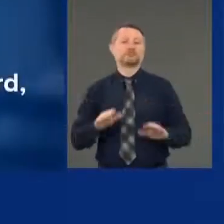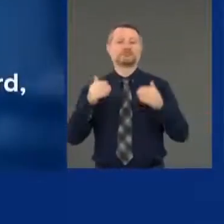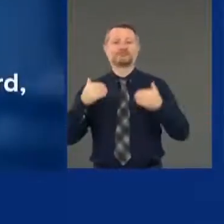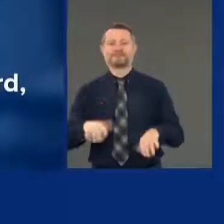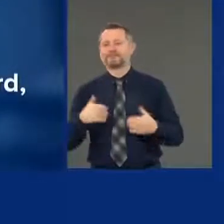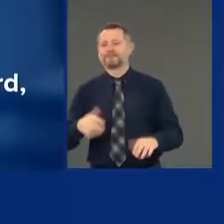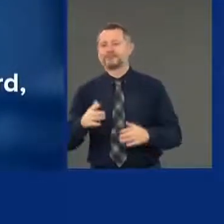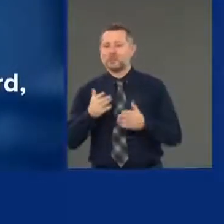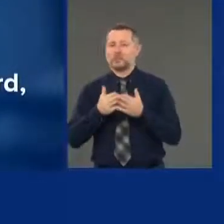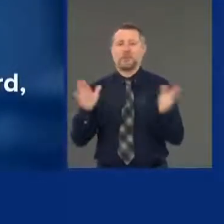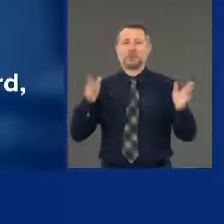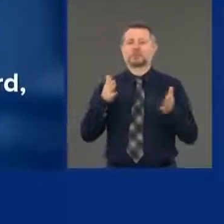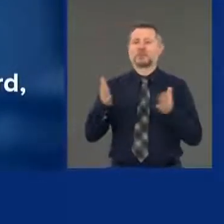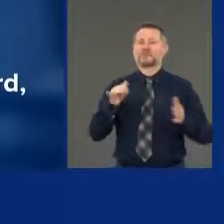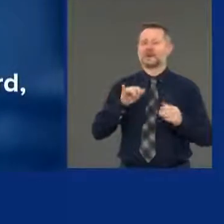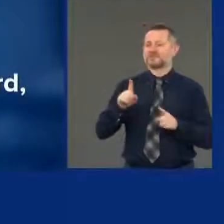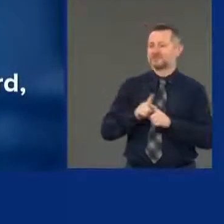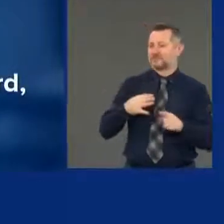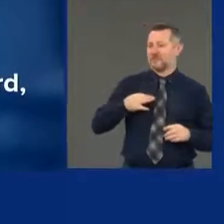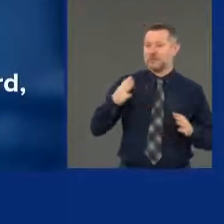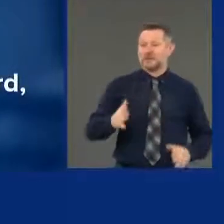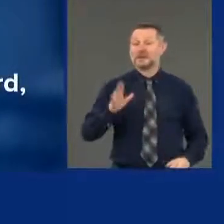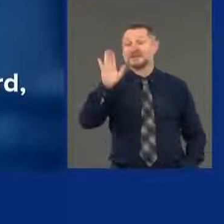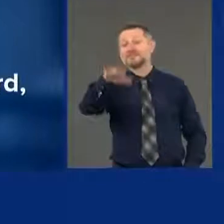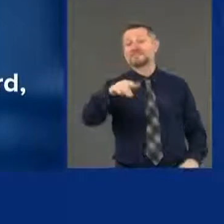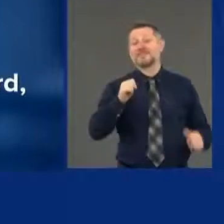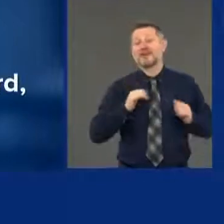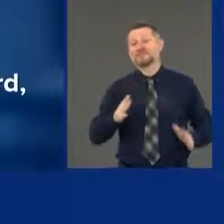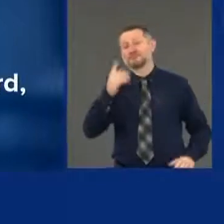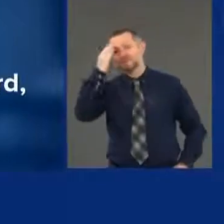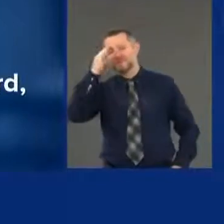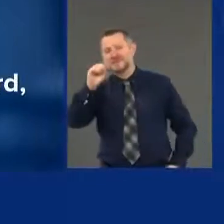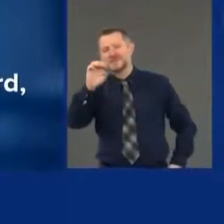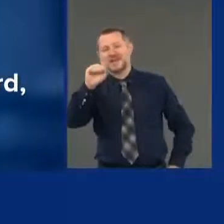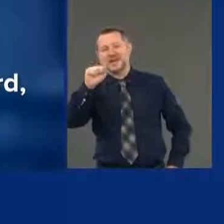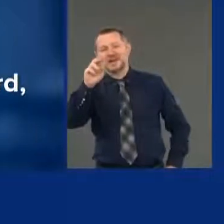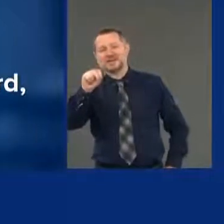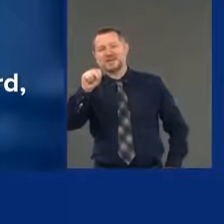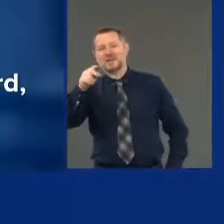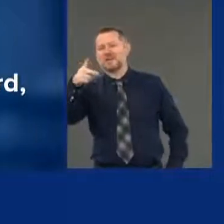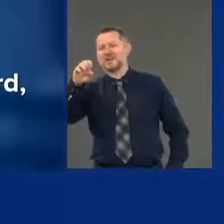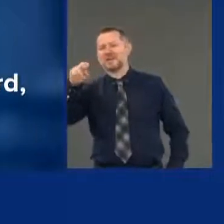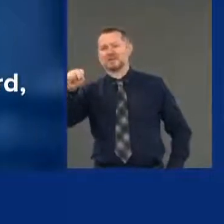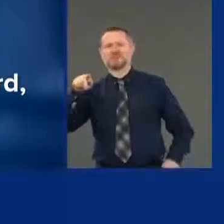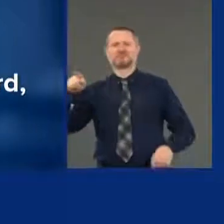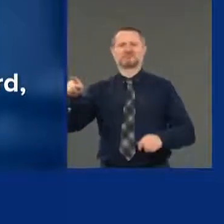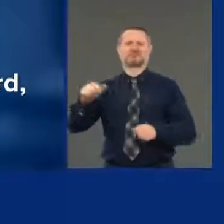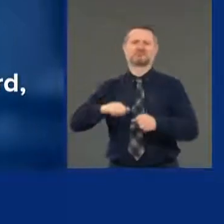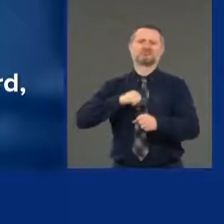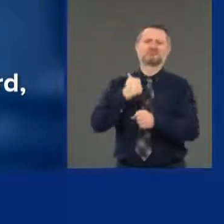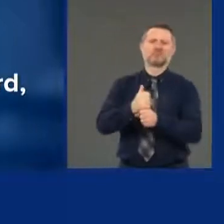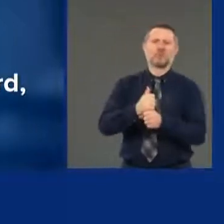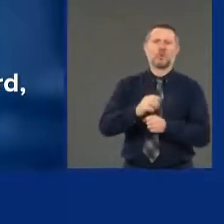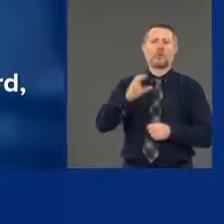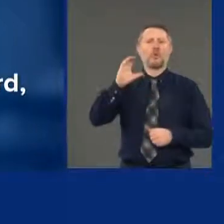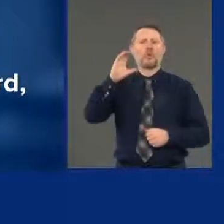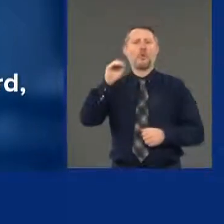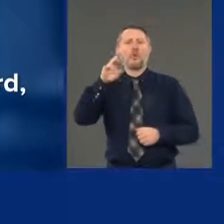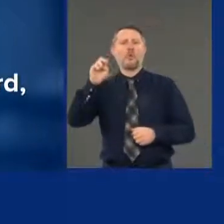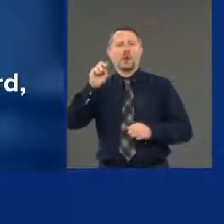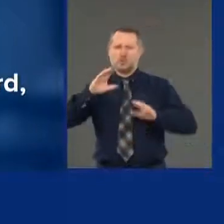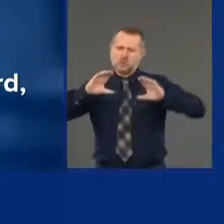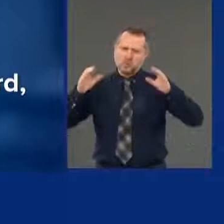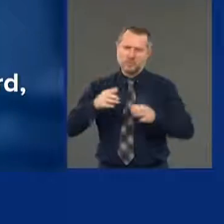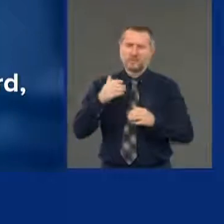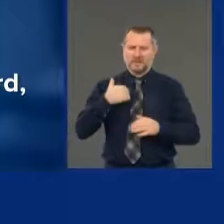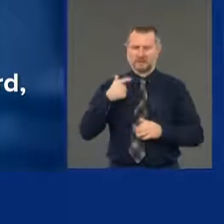basis. Sean Penn is the co-founder of CORE. He's chairperson of the board. They